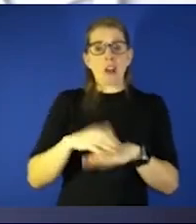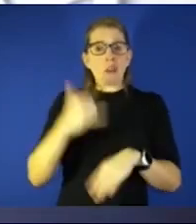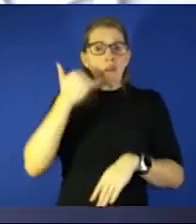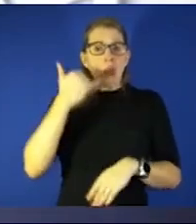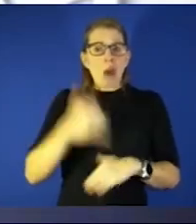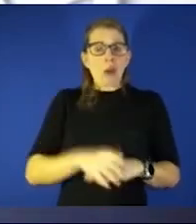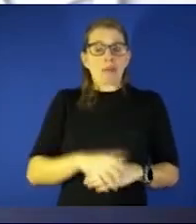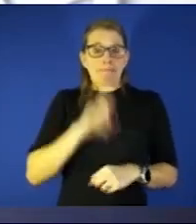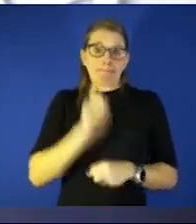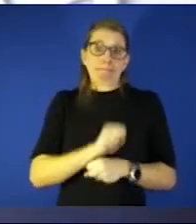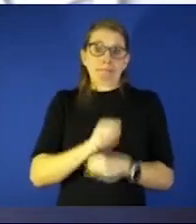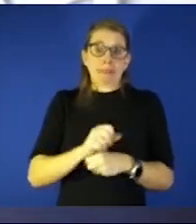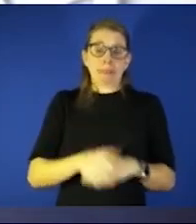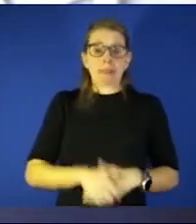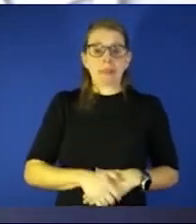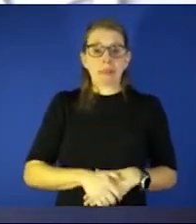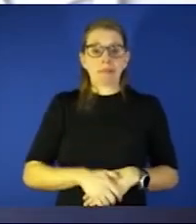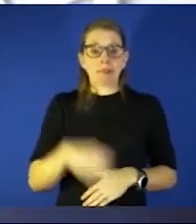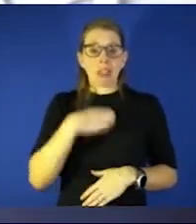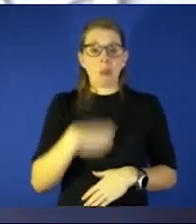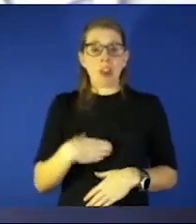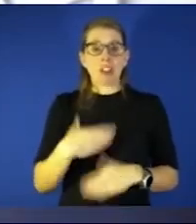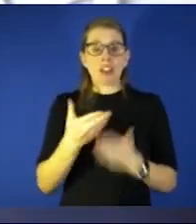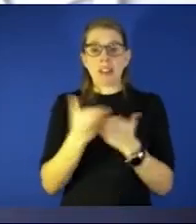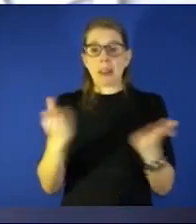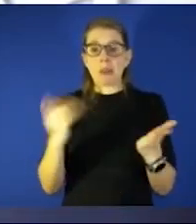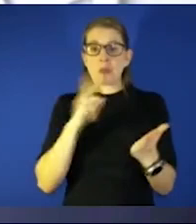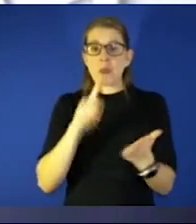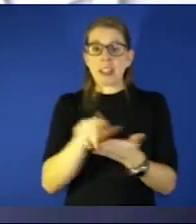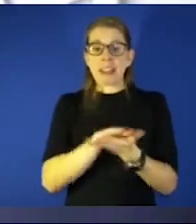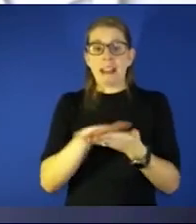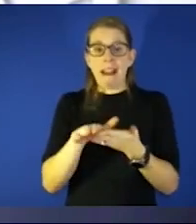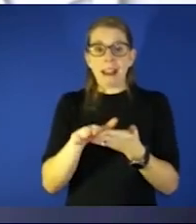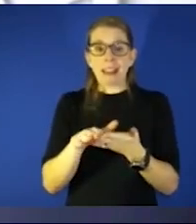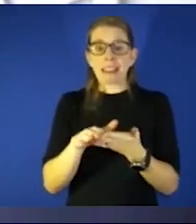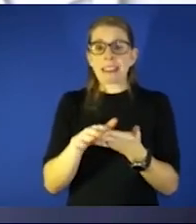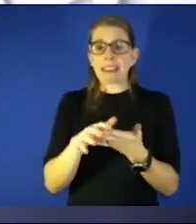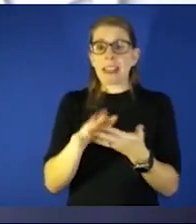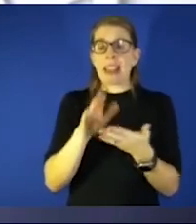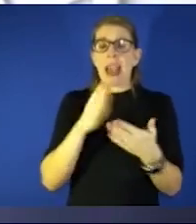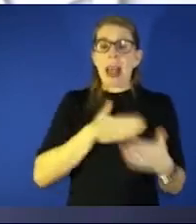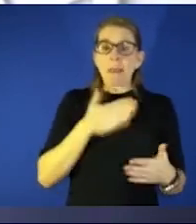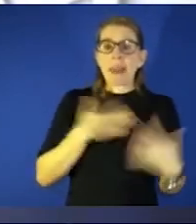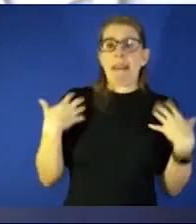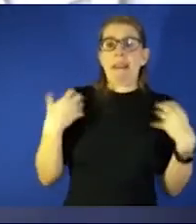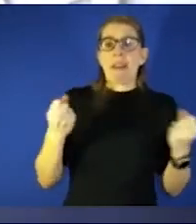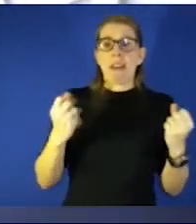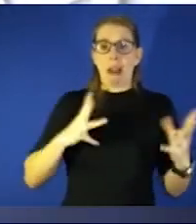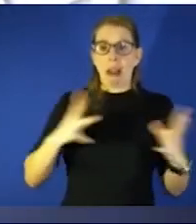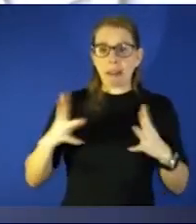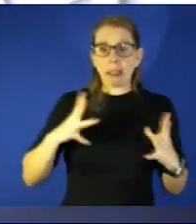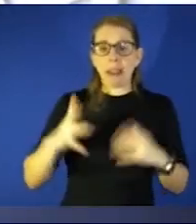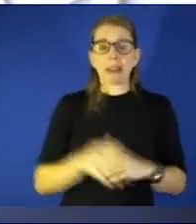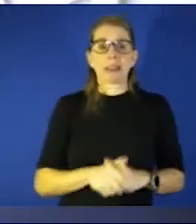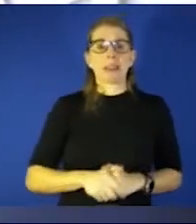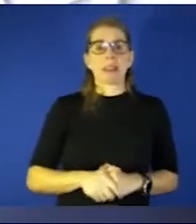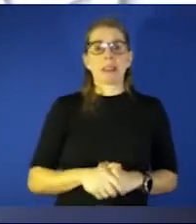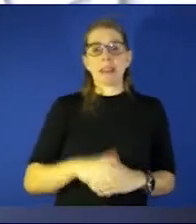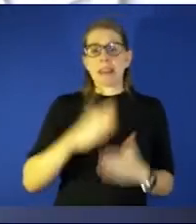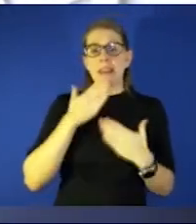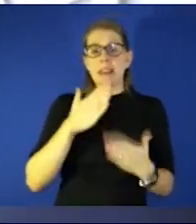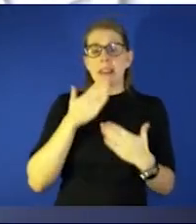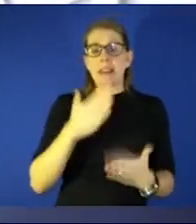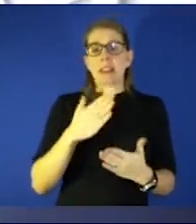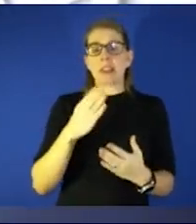just um i just want to wish them just a really nice happy healthy holiday and thanks for just um helping to share our